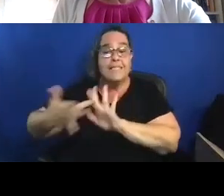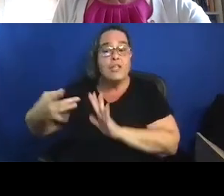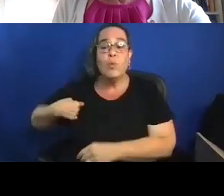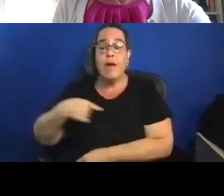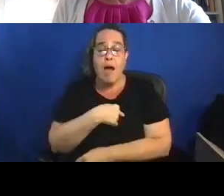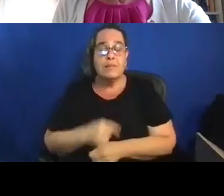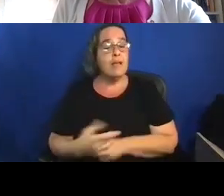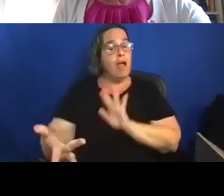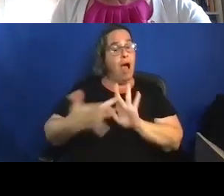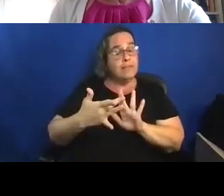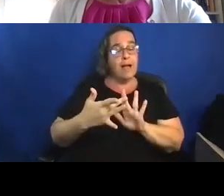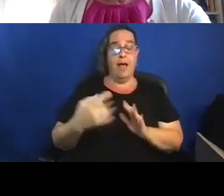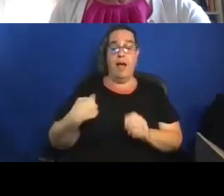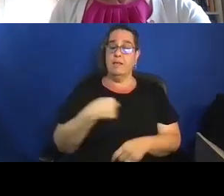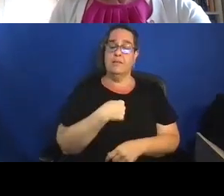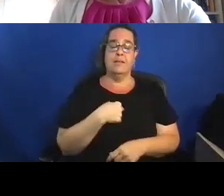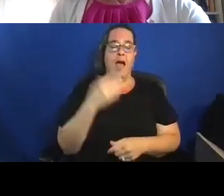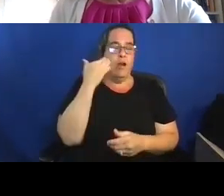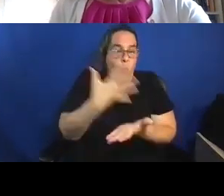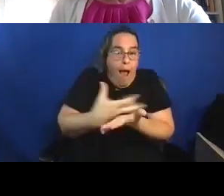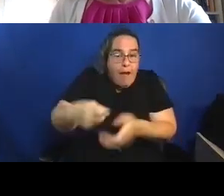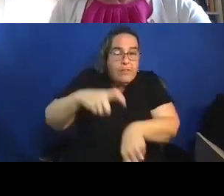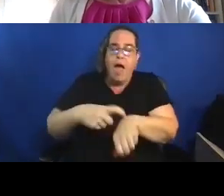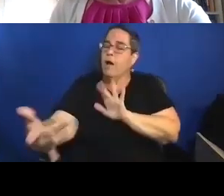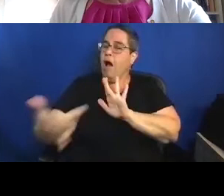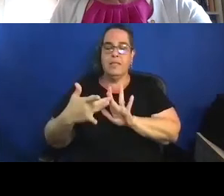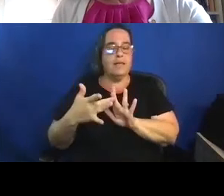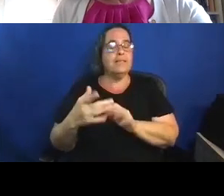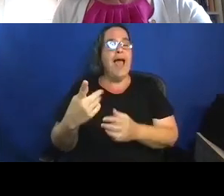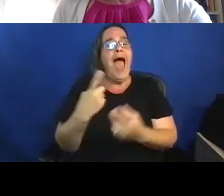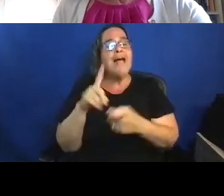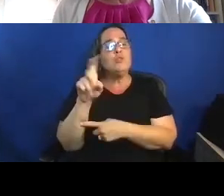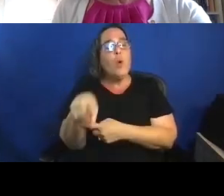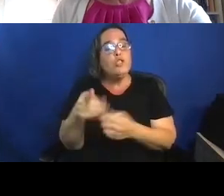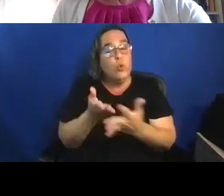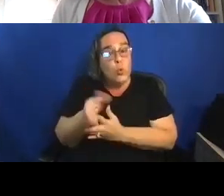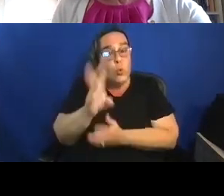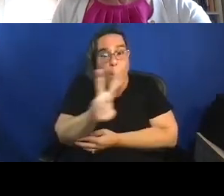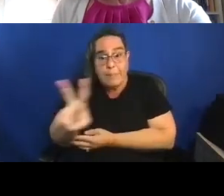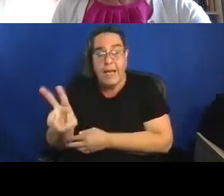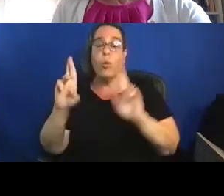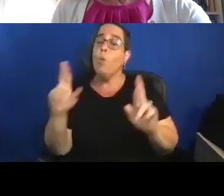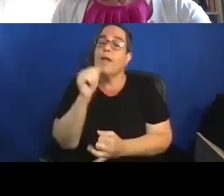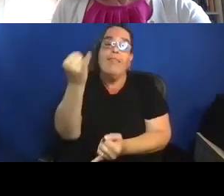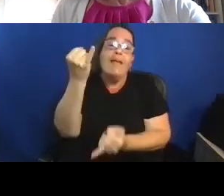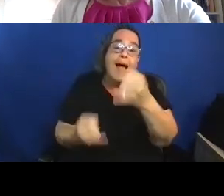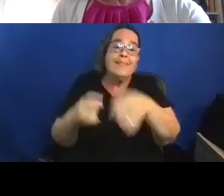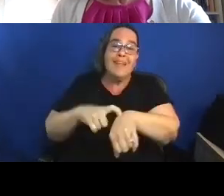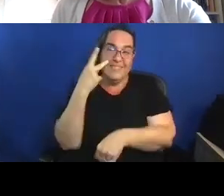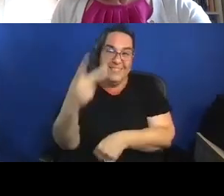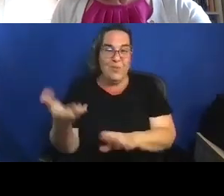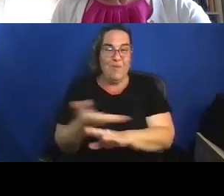website. We don't have time to do that now. But we hope this isn't the last time we see you before our next annual conference.